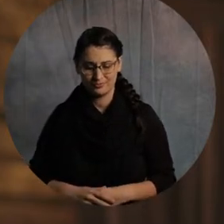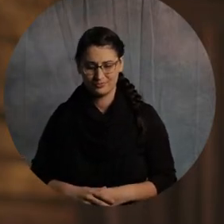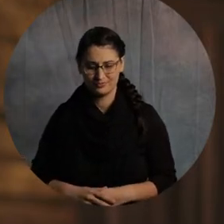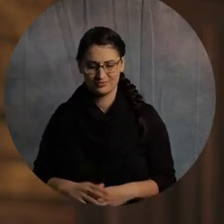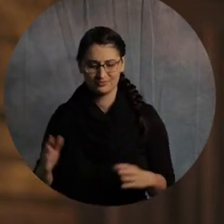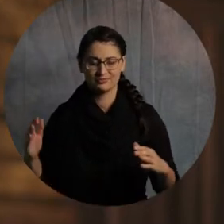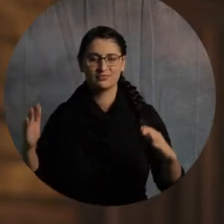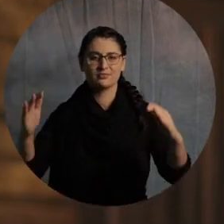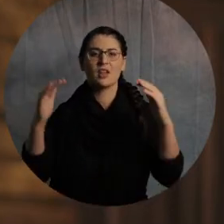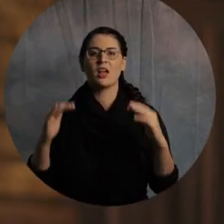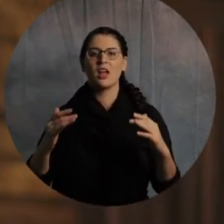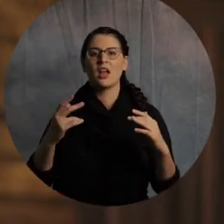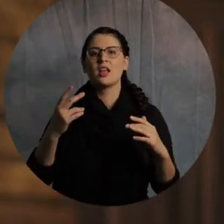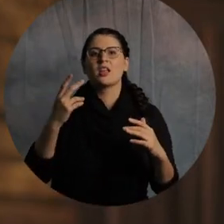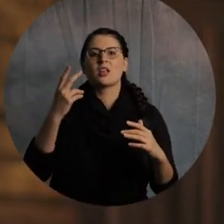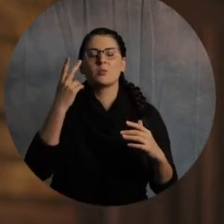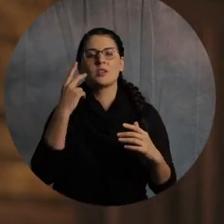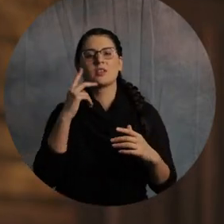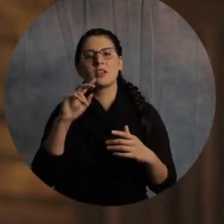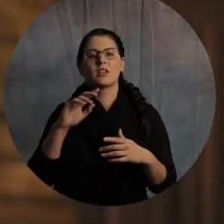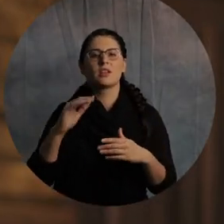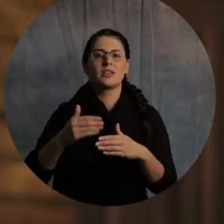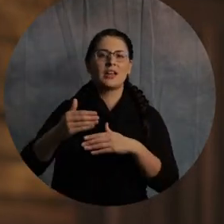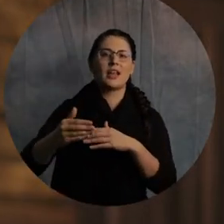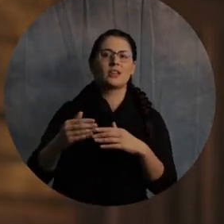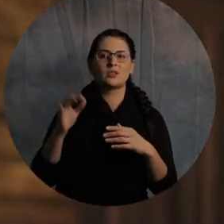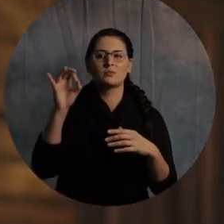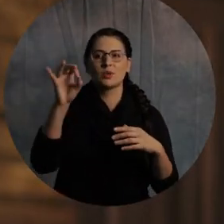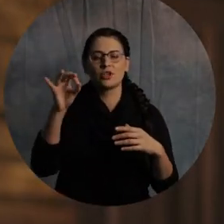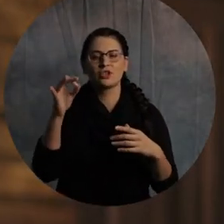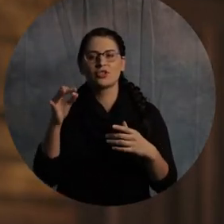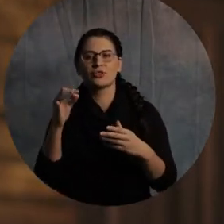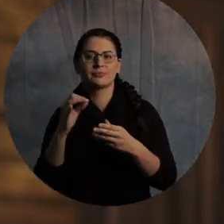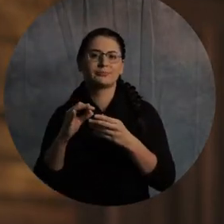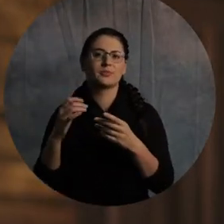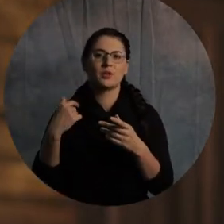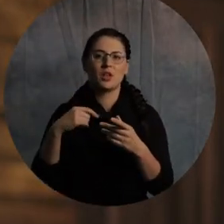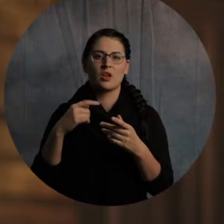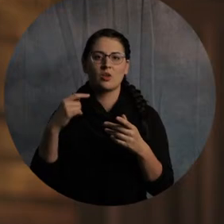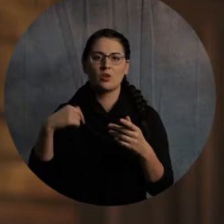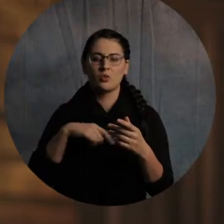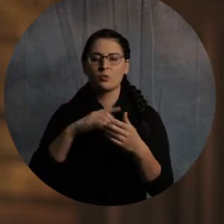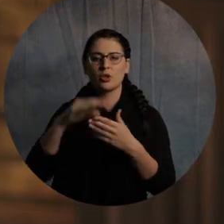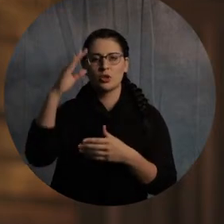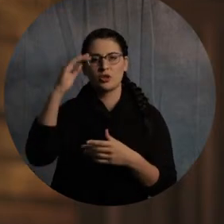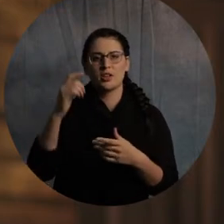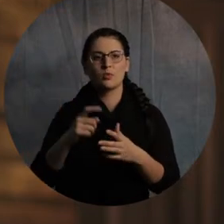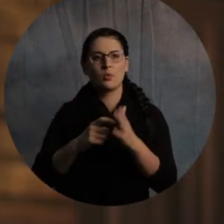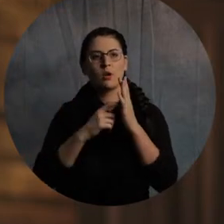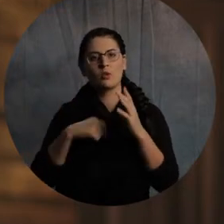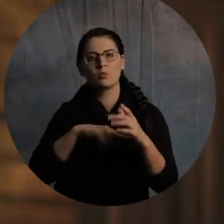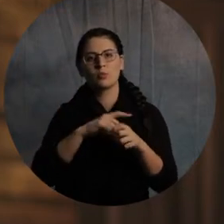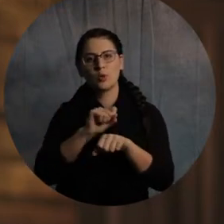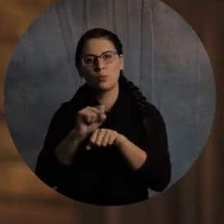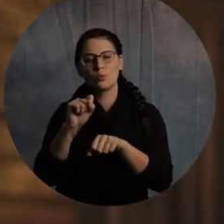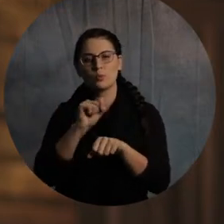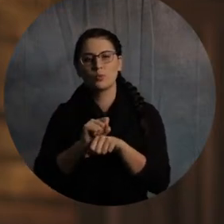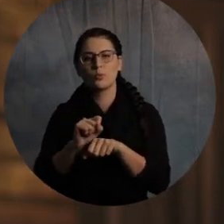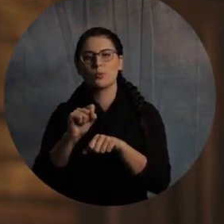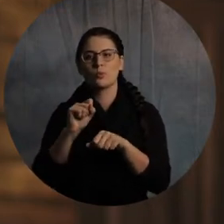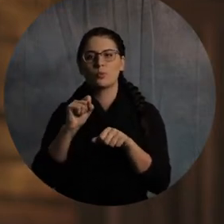You know what I found is that in life we do a lot of things, but we don't actually do a lot of things that matter. All right.